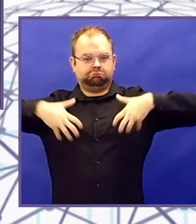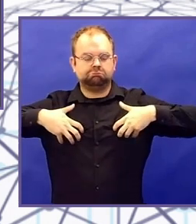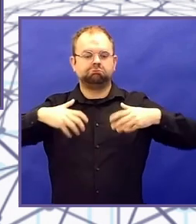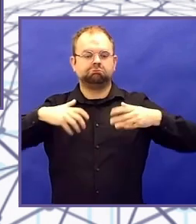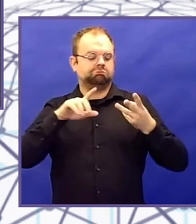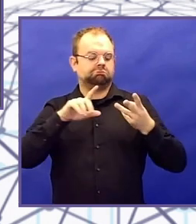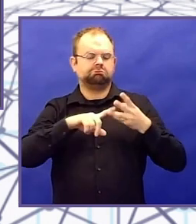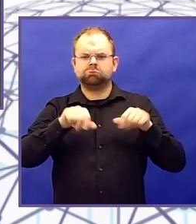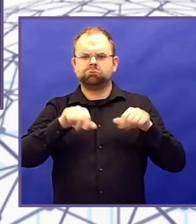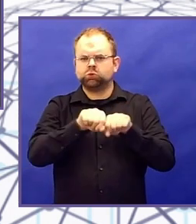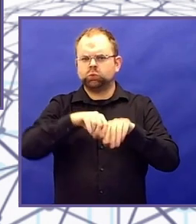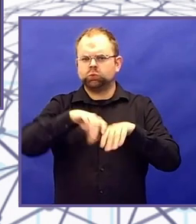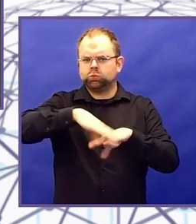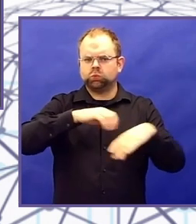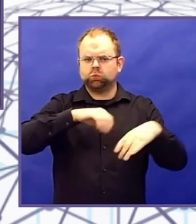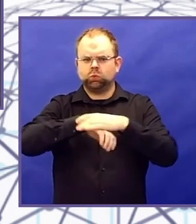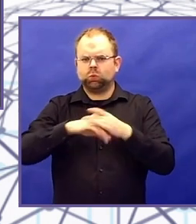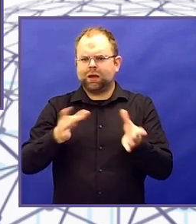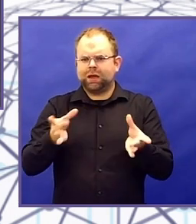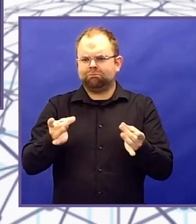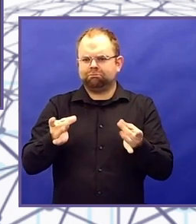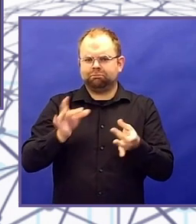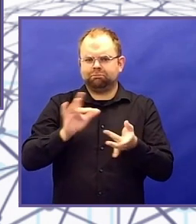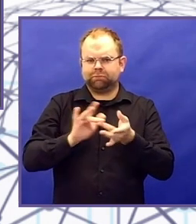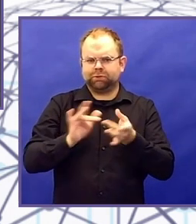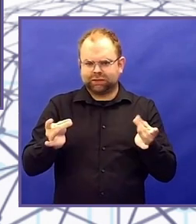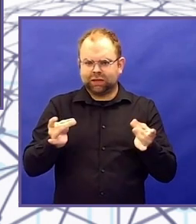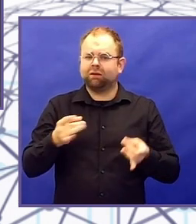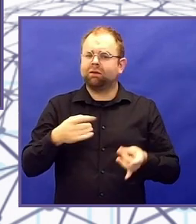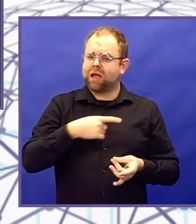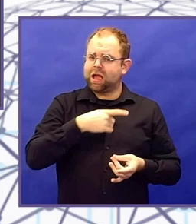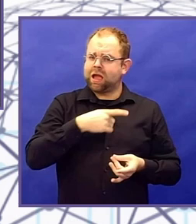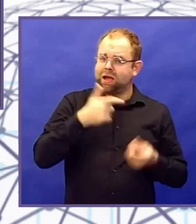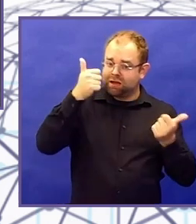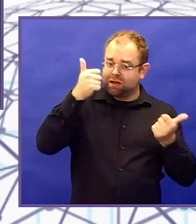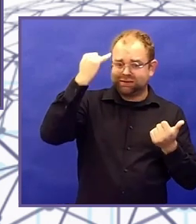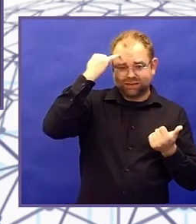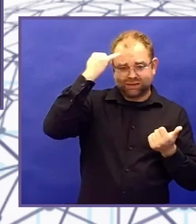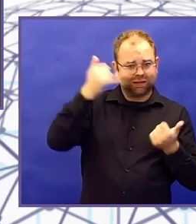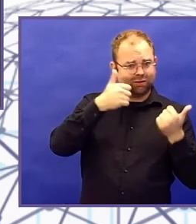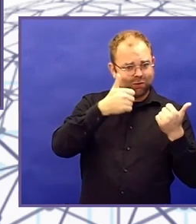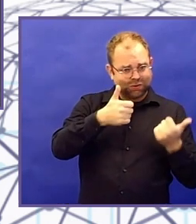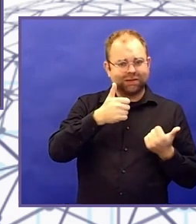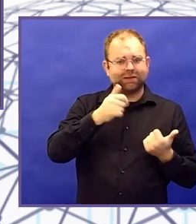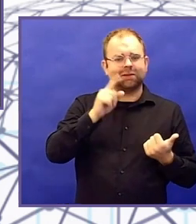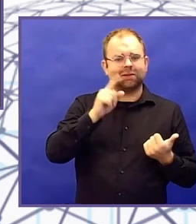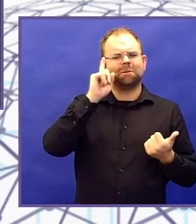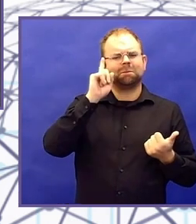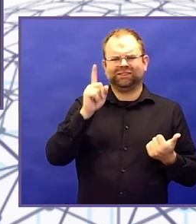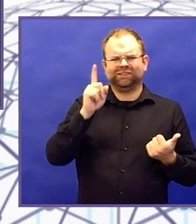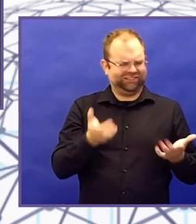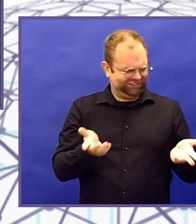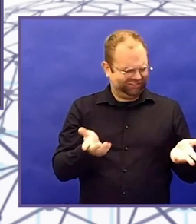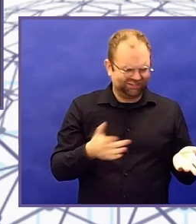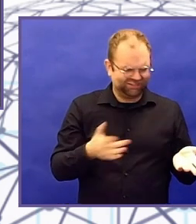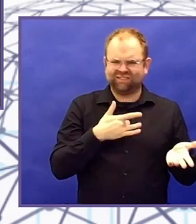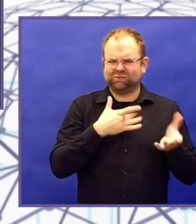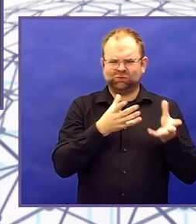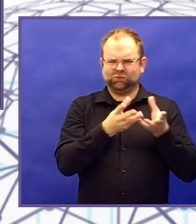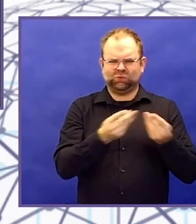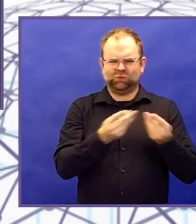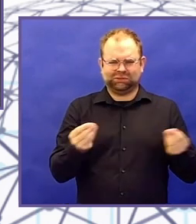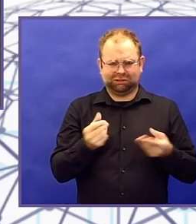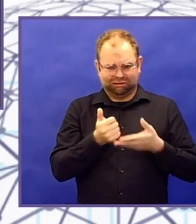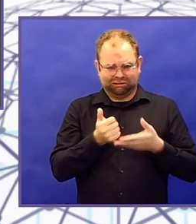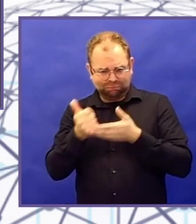who coined this term, talks about them is that disability dongles are contemporary fairy tales that appeal to the abled